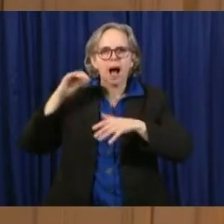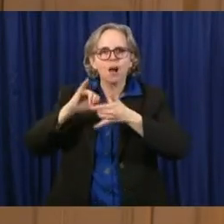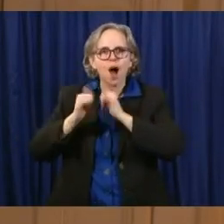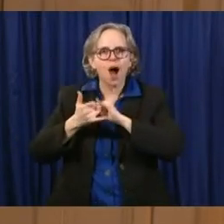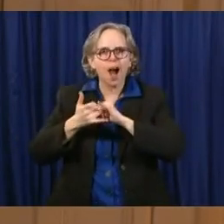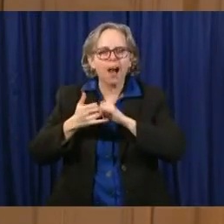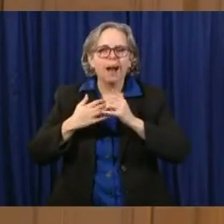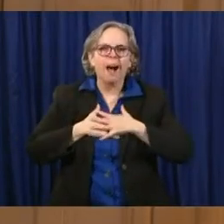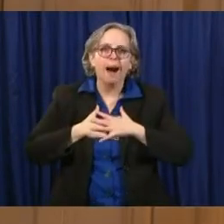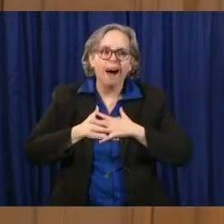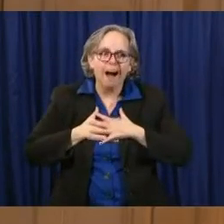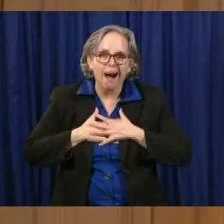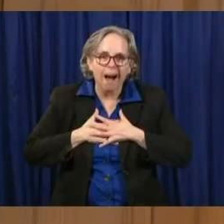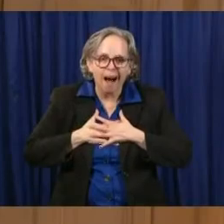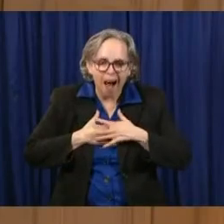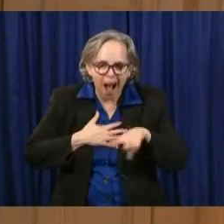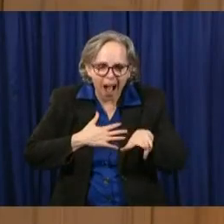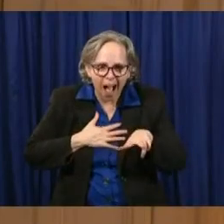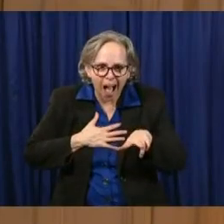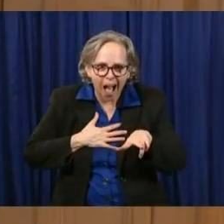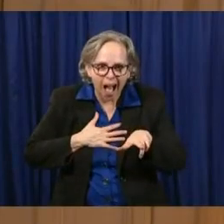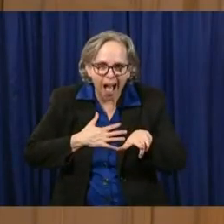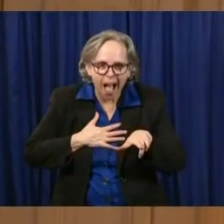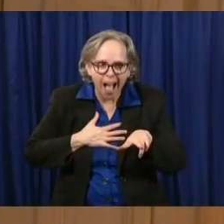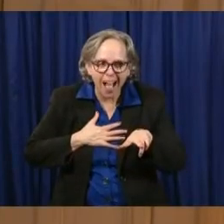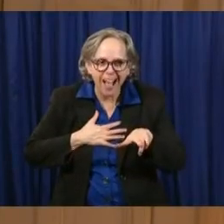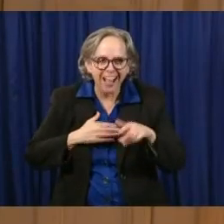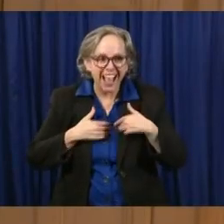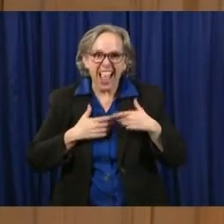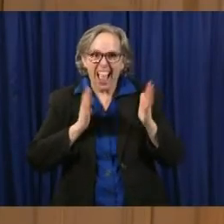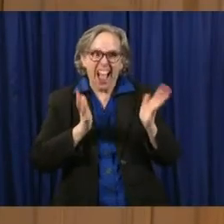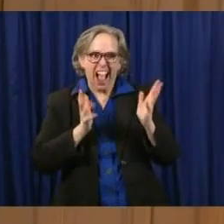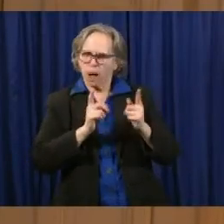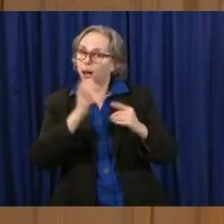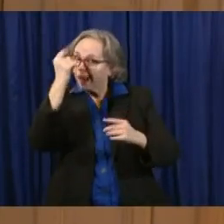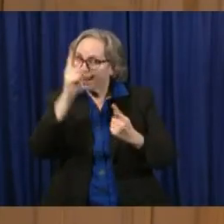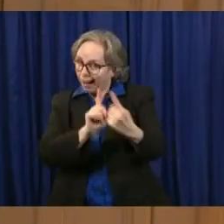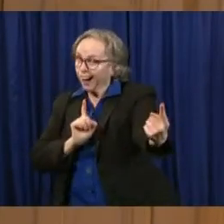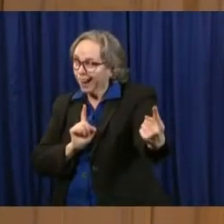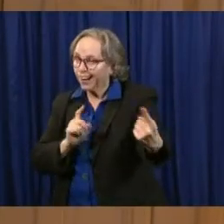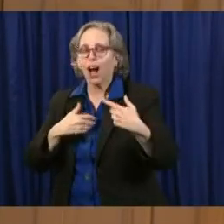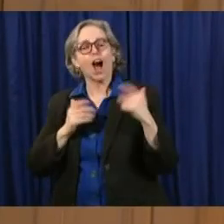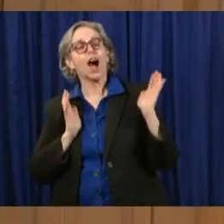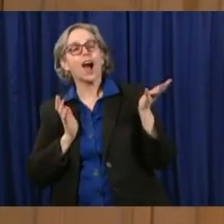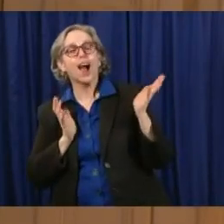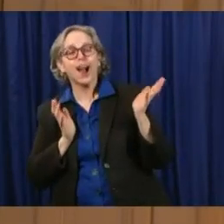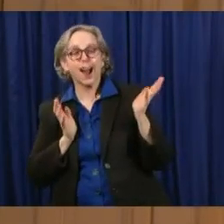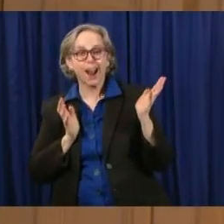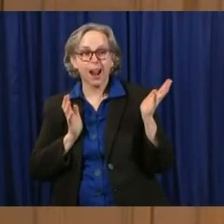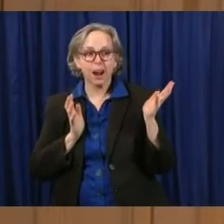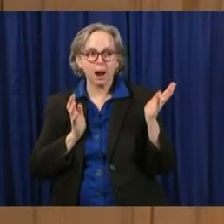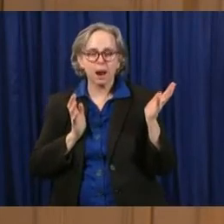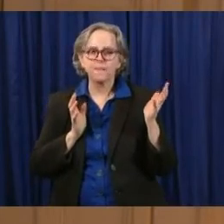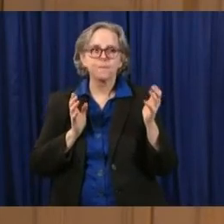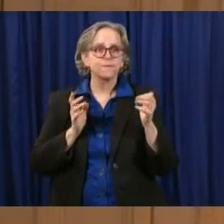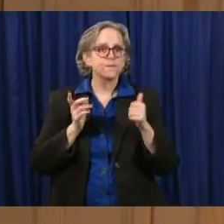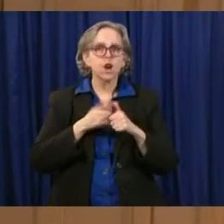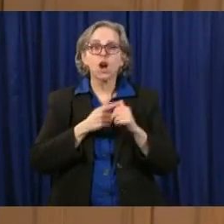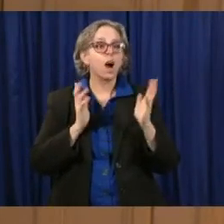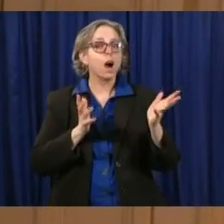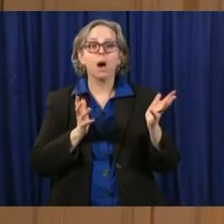And I talked to them at a distance, and it was the first conversation with them I'd had in months.